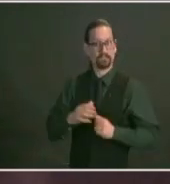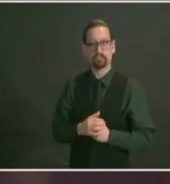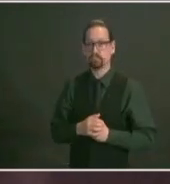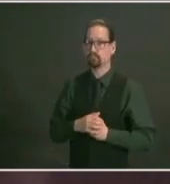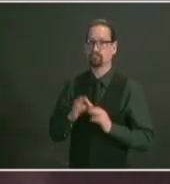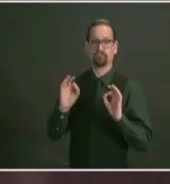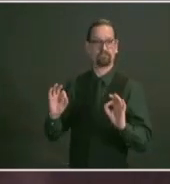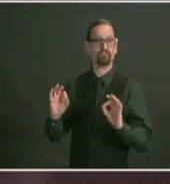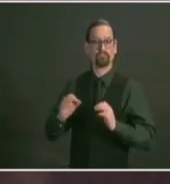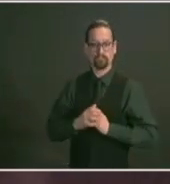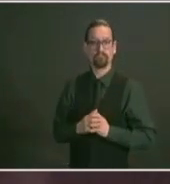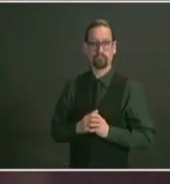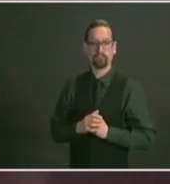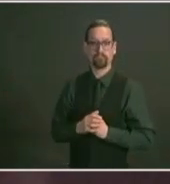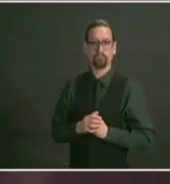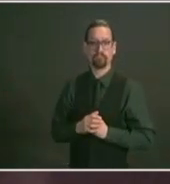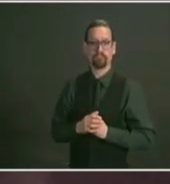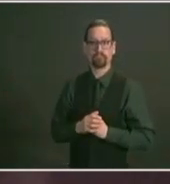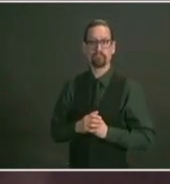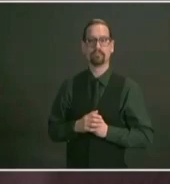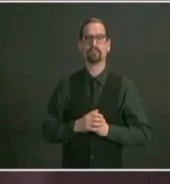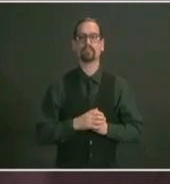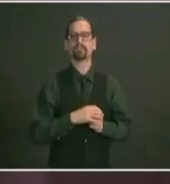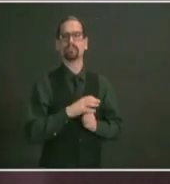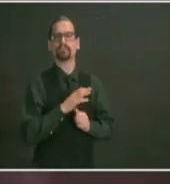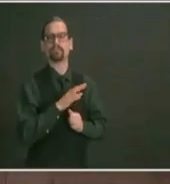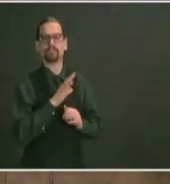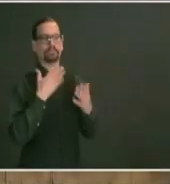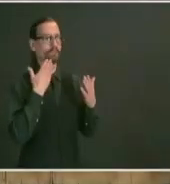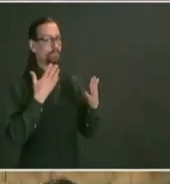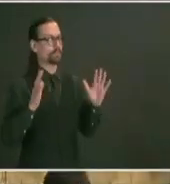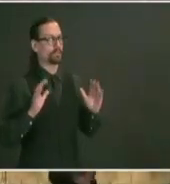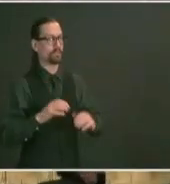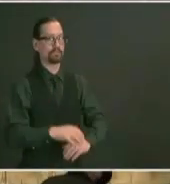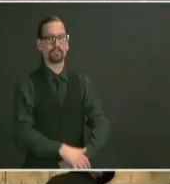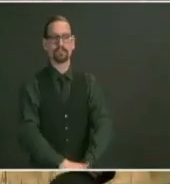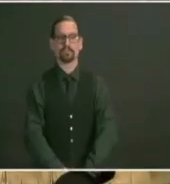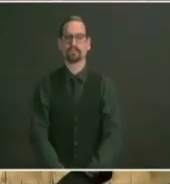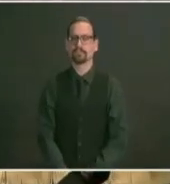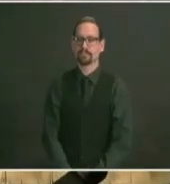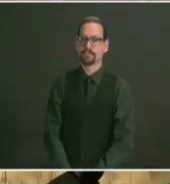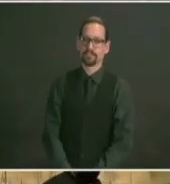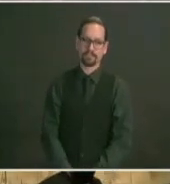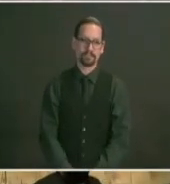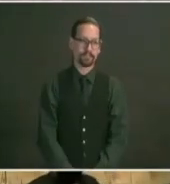in the next two weeks thanks everyone thank you